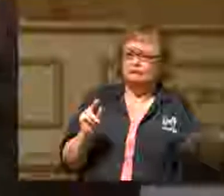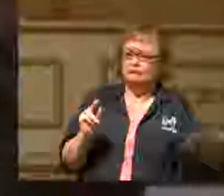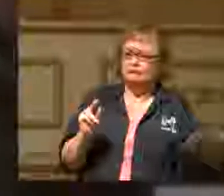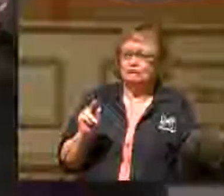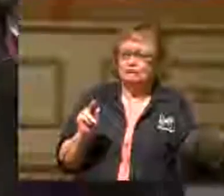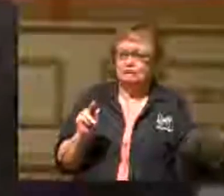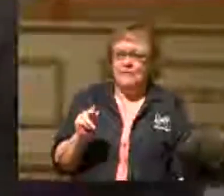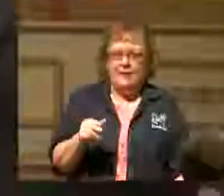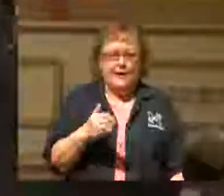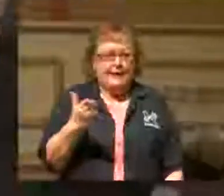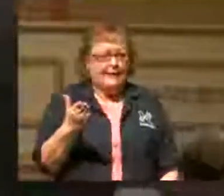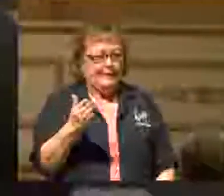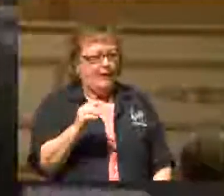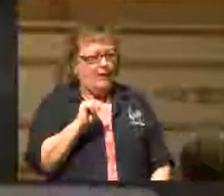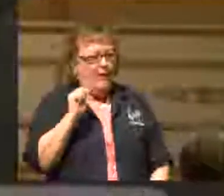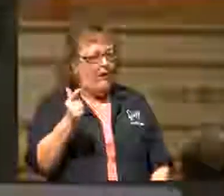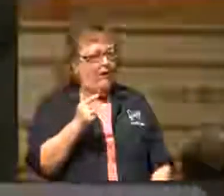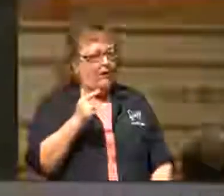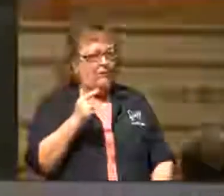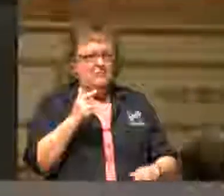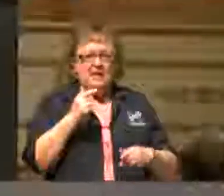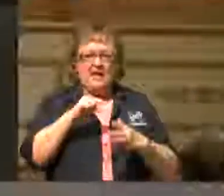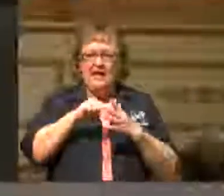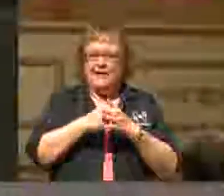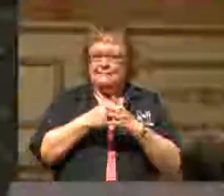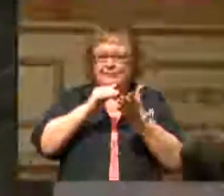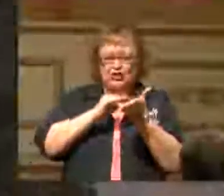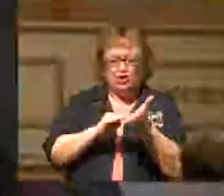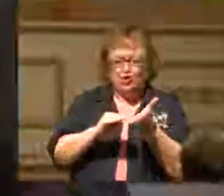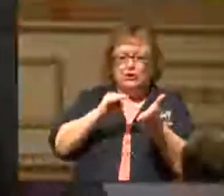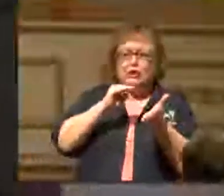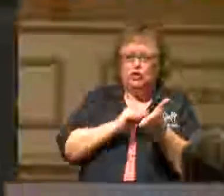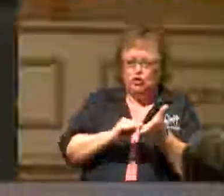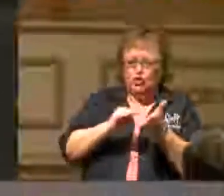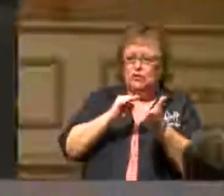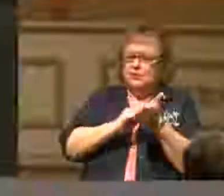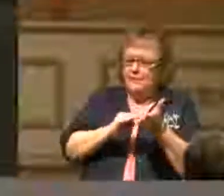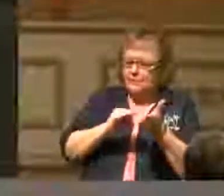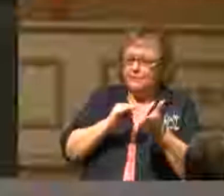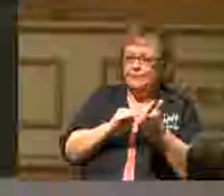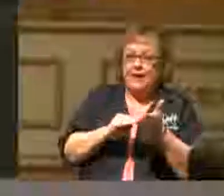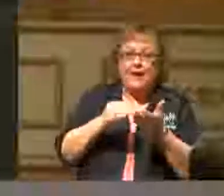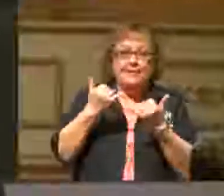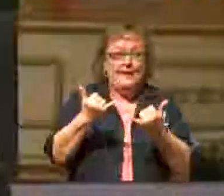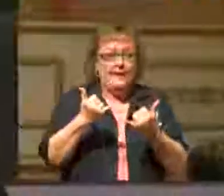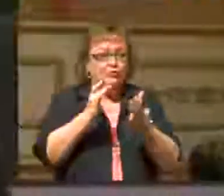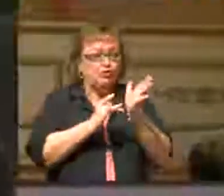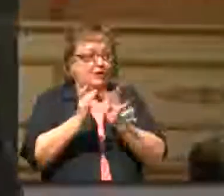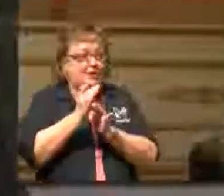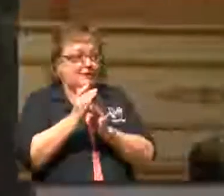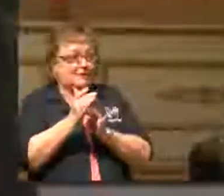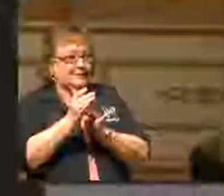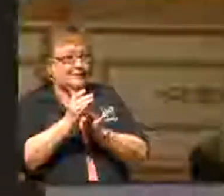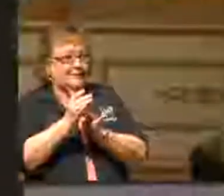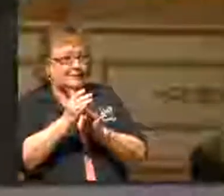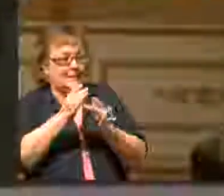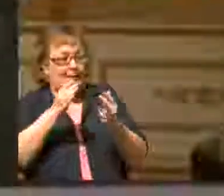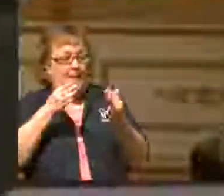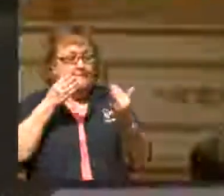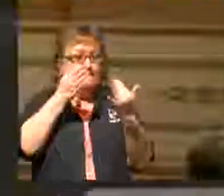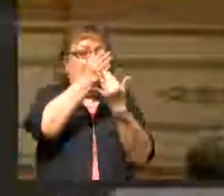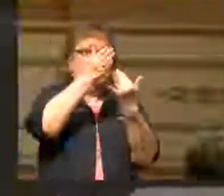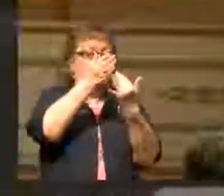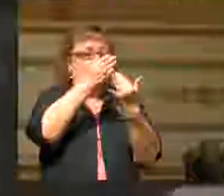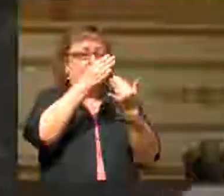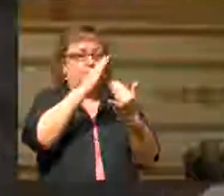And they all began to make excuse. And he is hitting the Jews right between the eyes with what